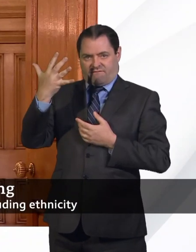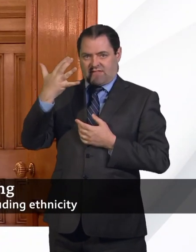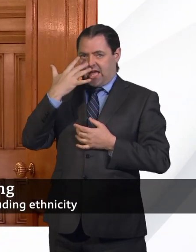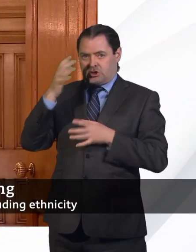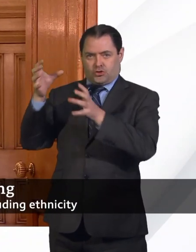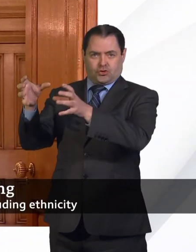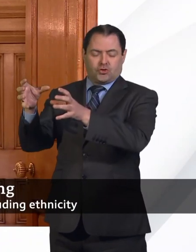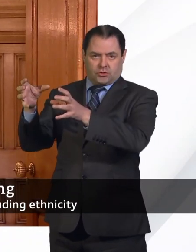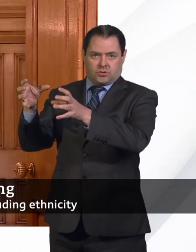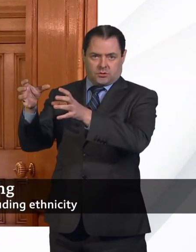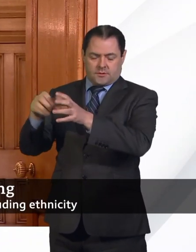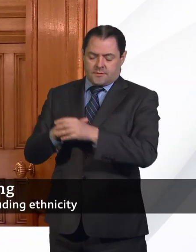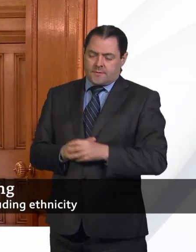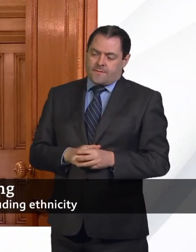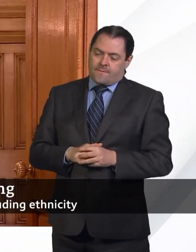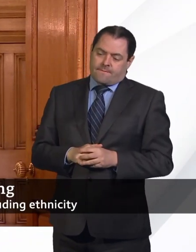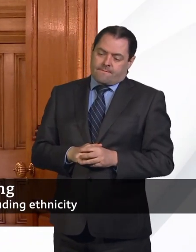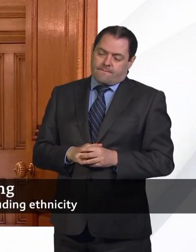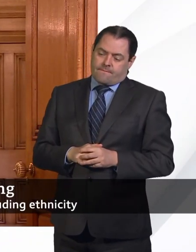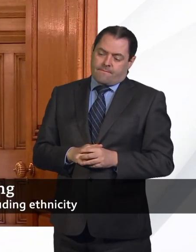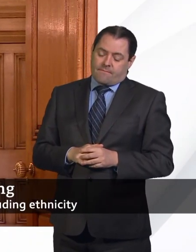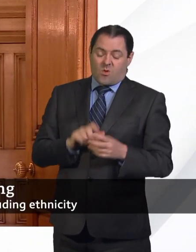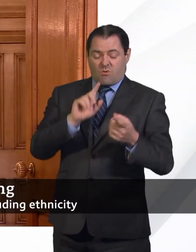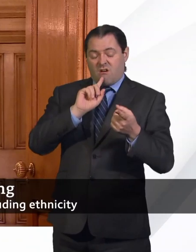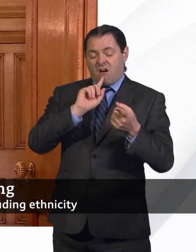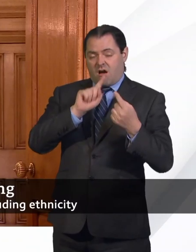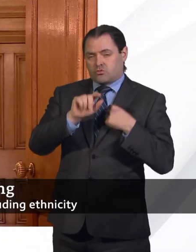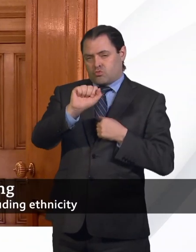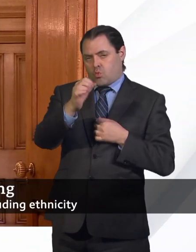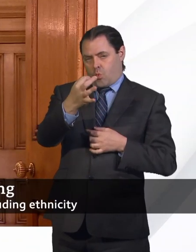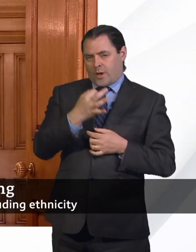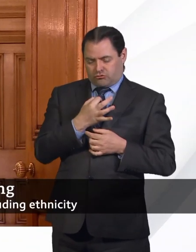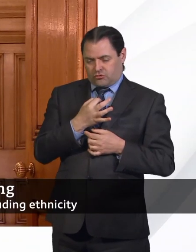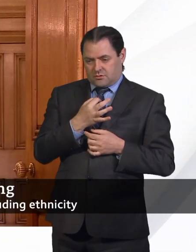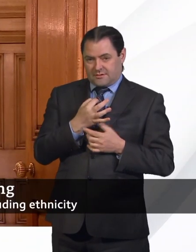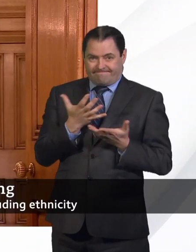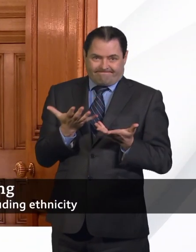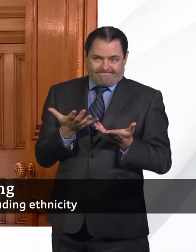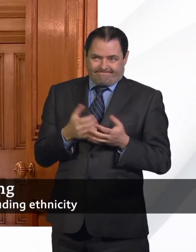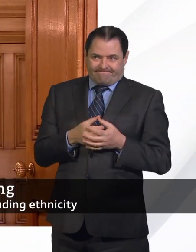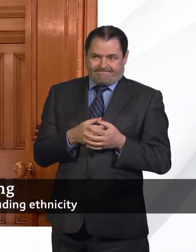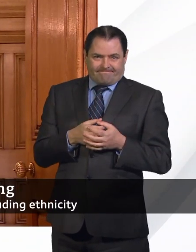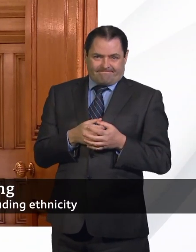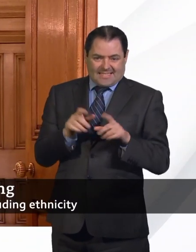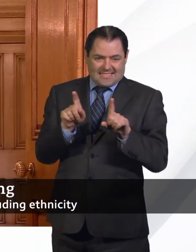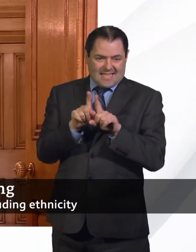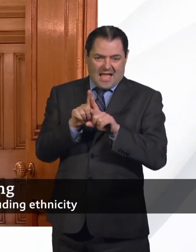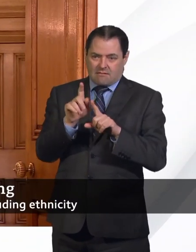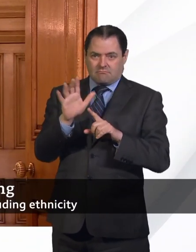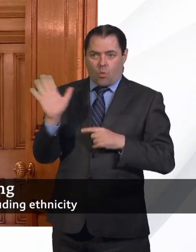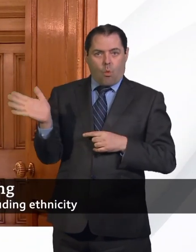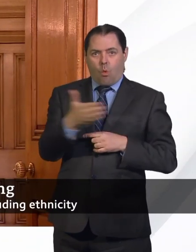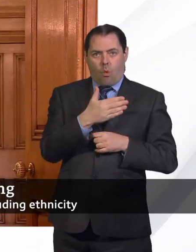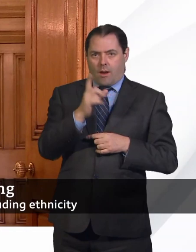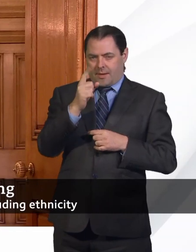the direct answer to the question is the same as to everybody, but with more